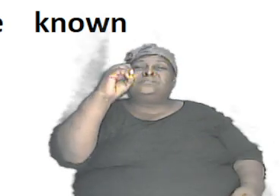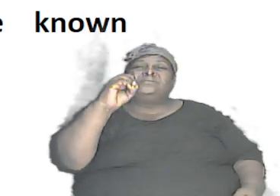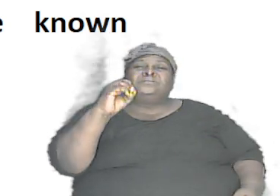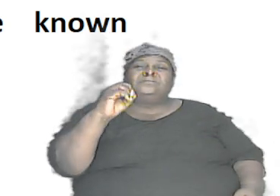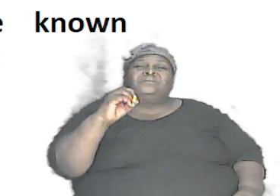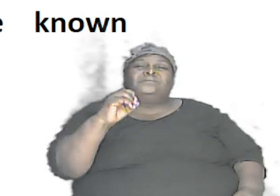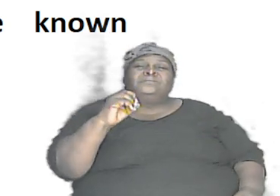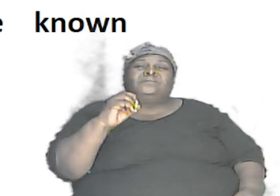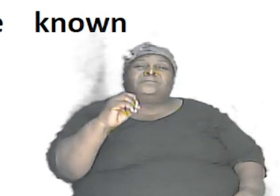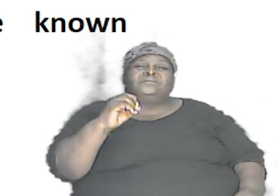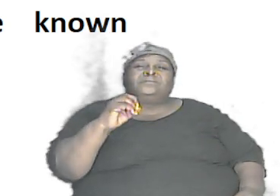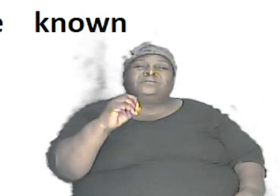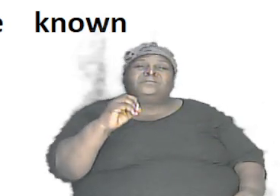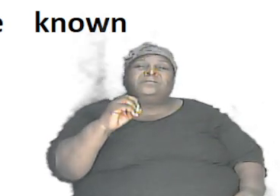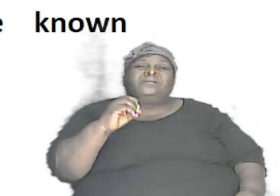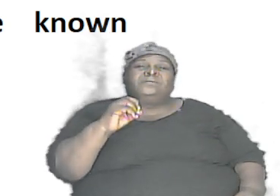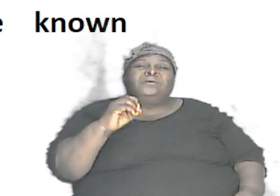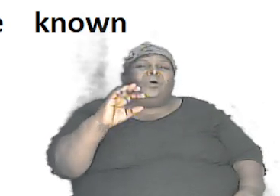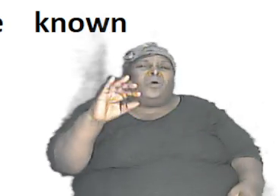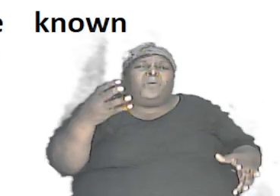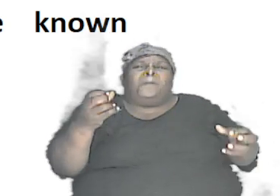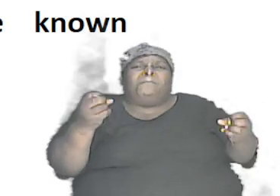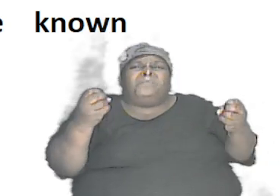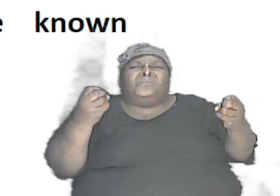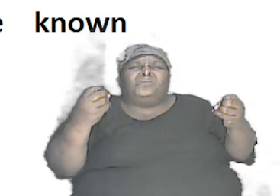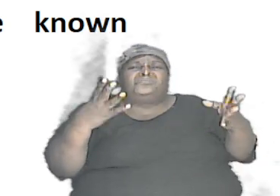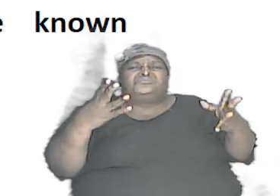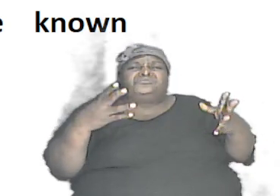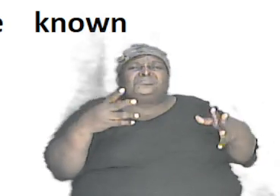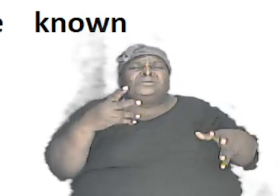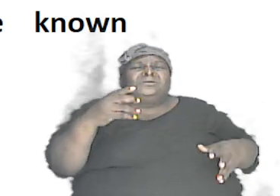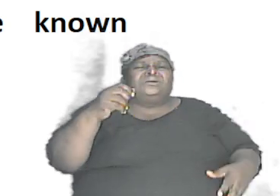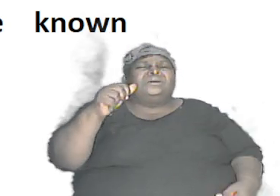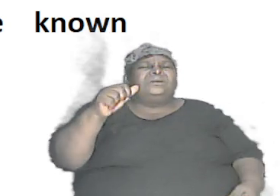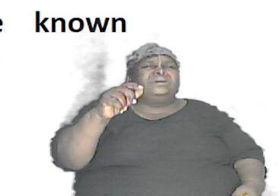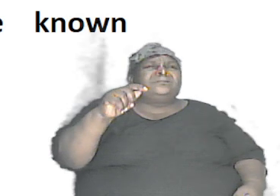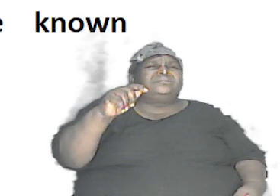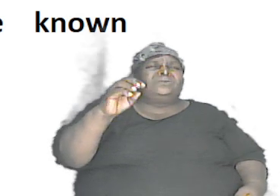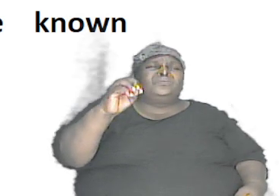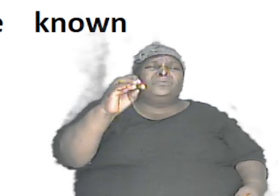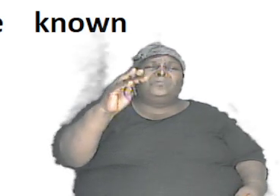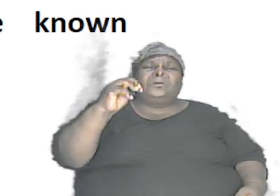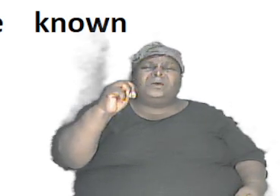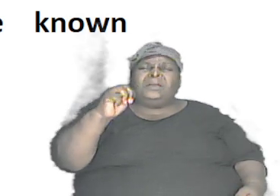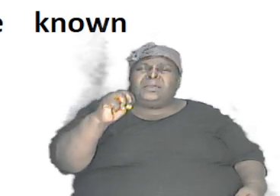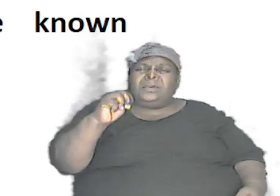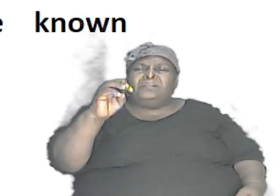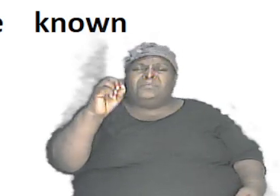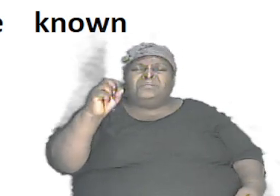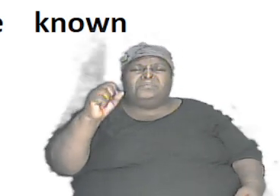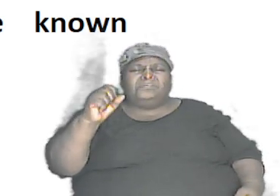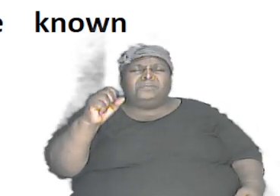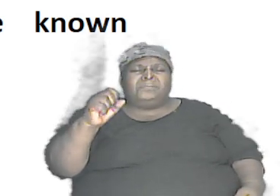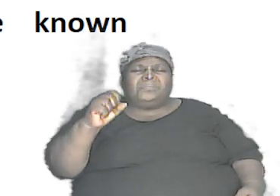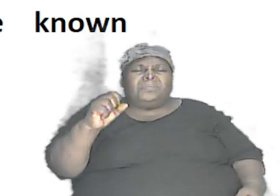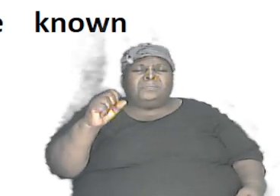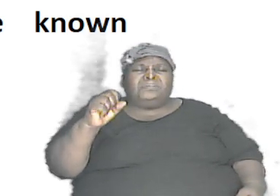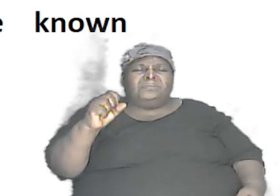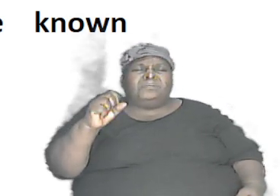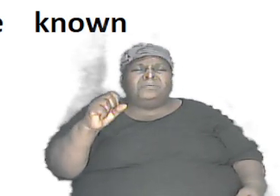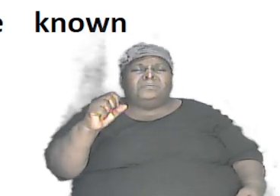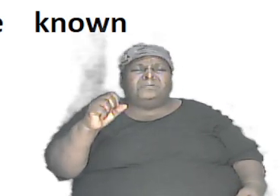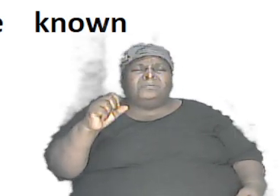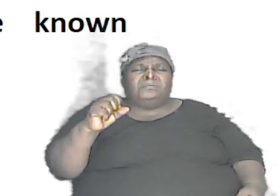that so that is how much atoms there are in the universe the known universe